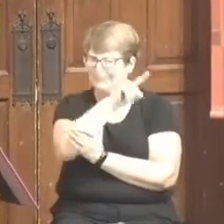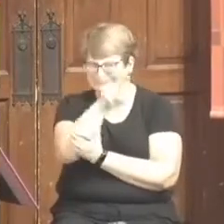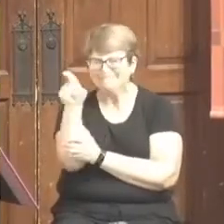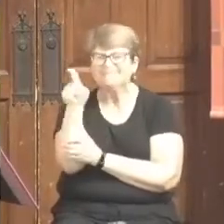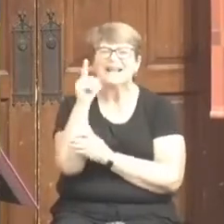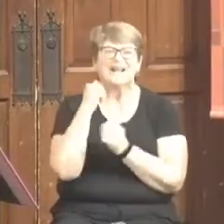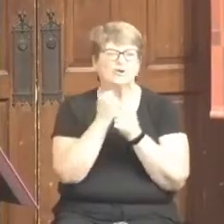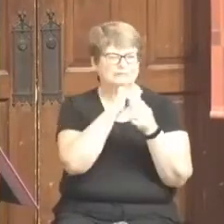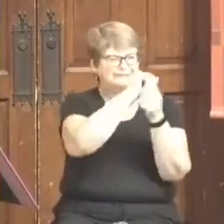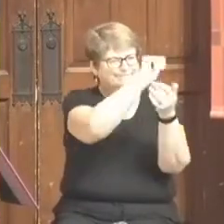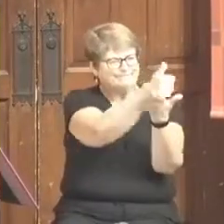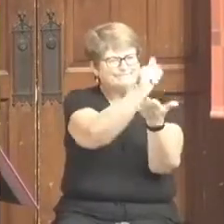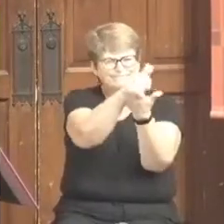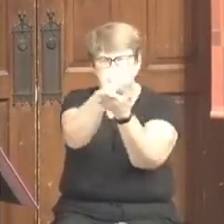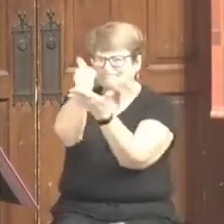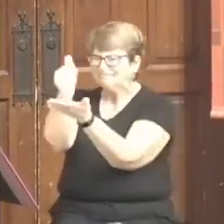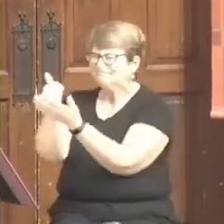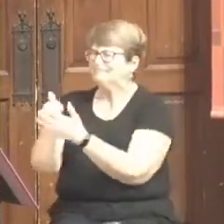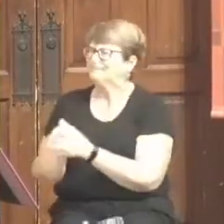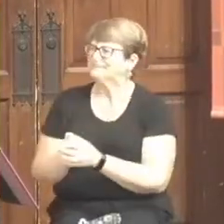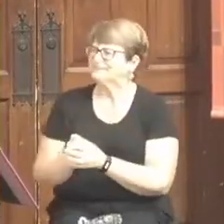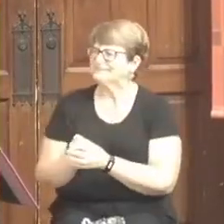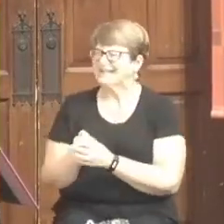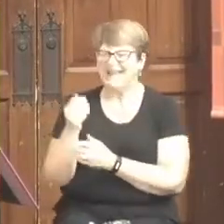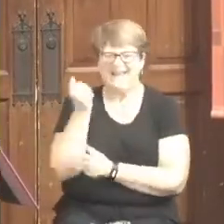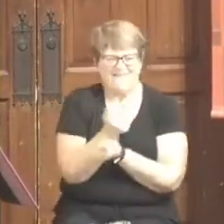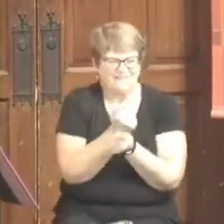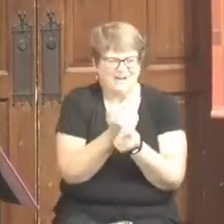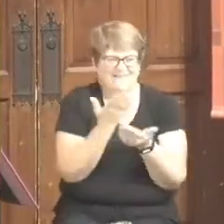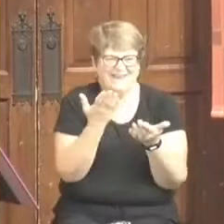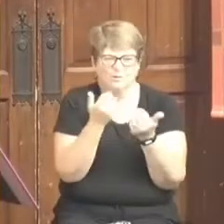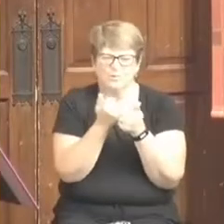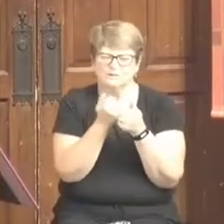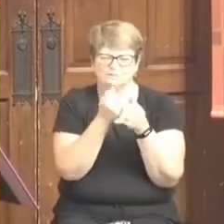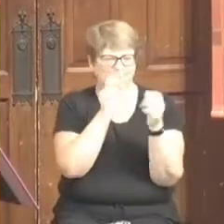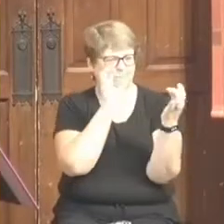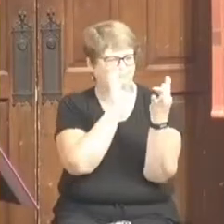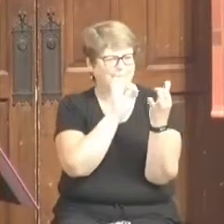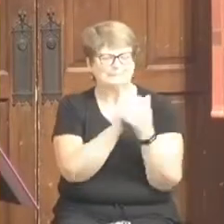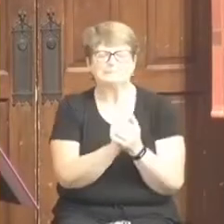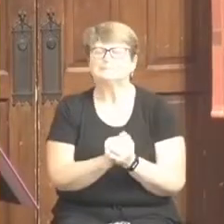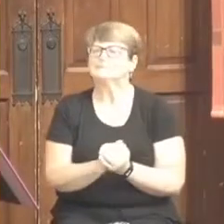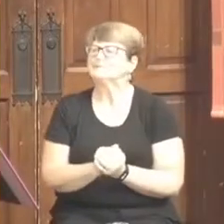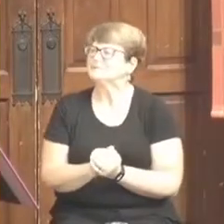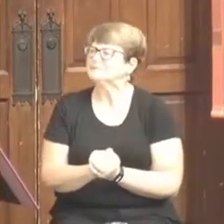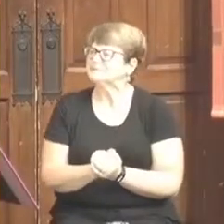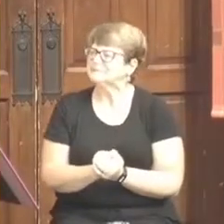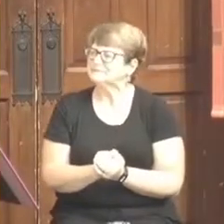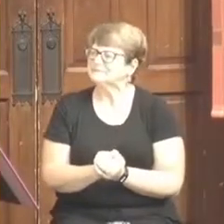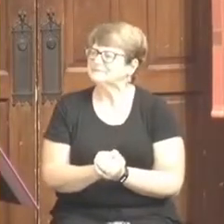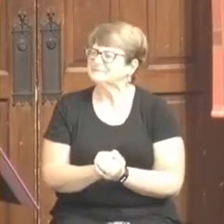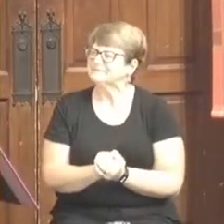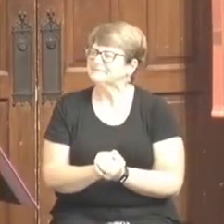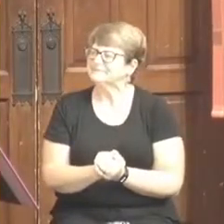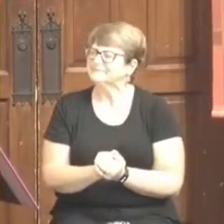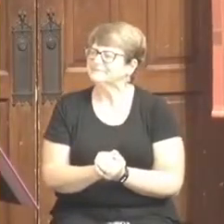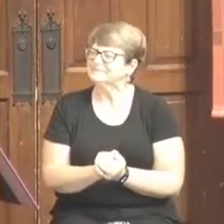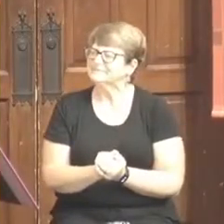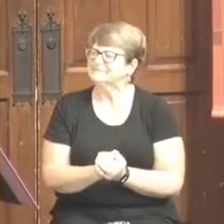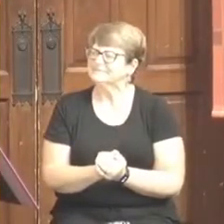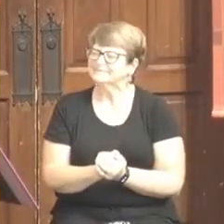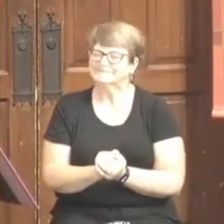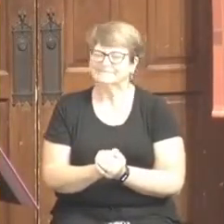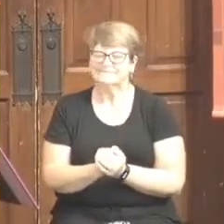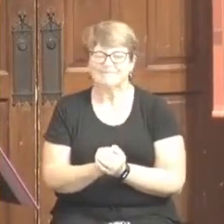he organized it. And it was everything was in place. And Tom and Peggy